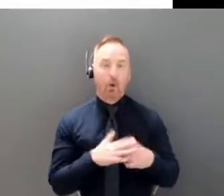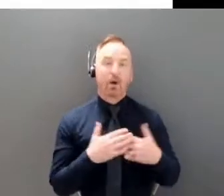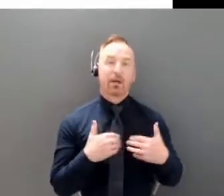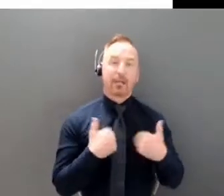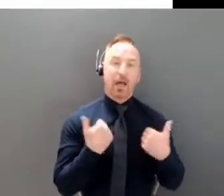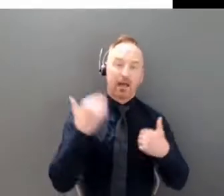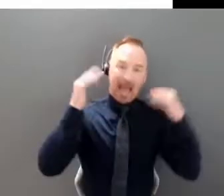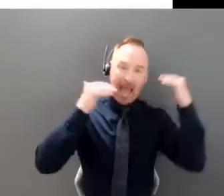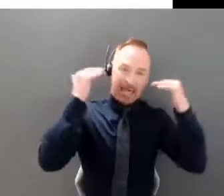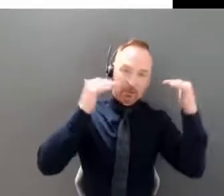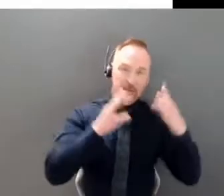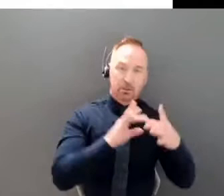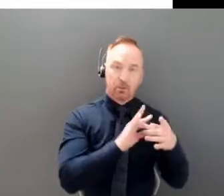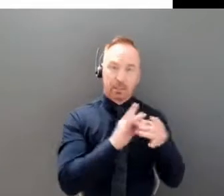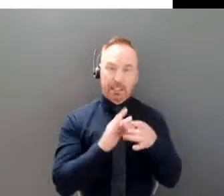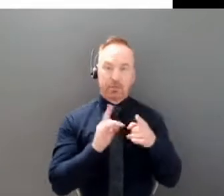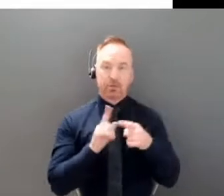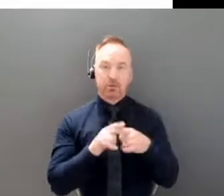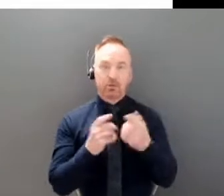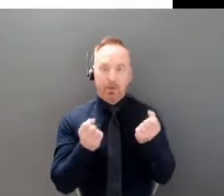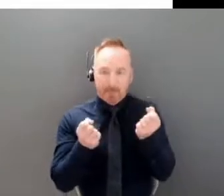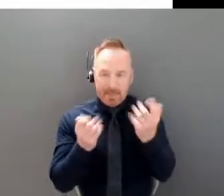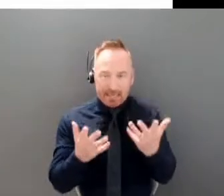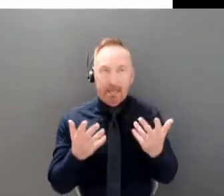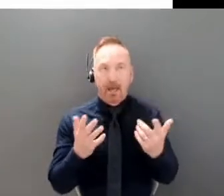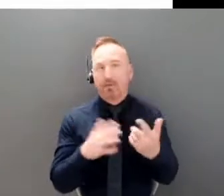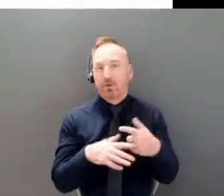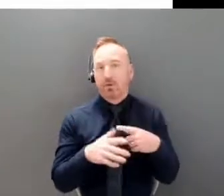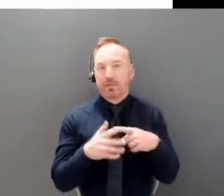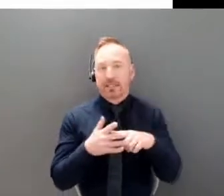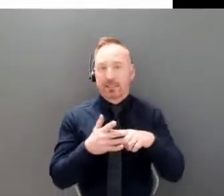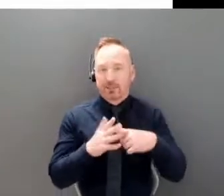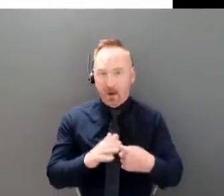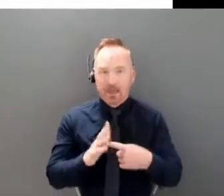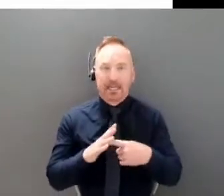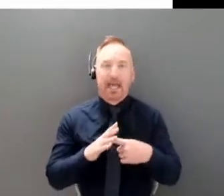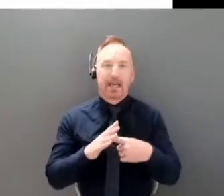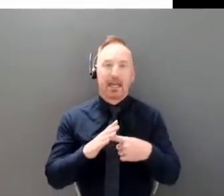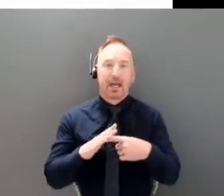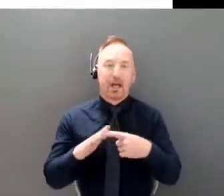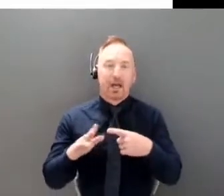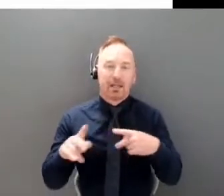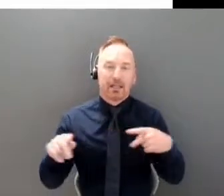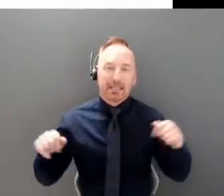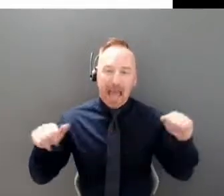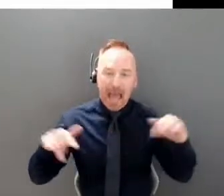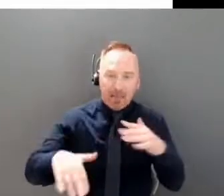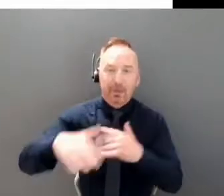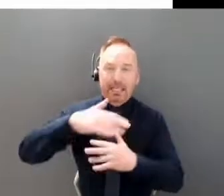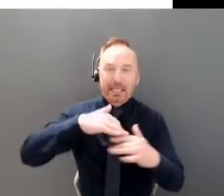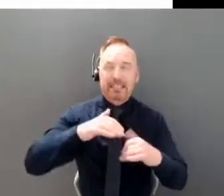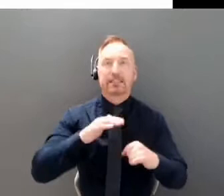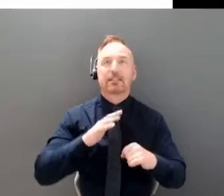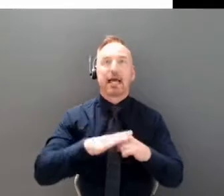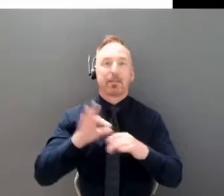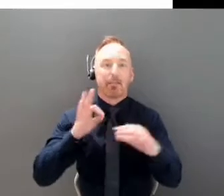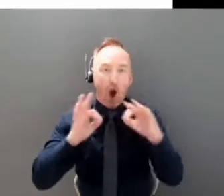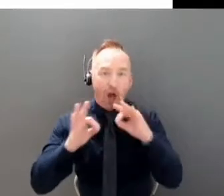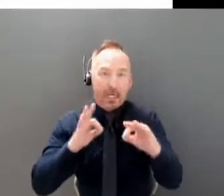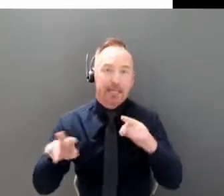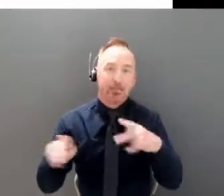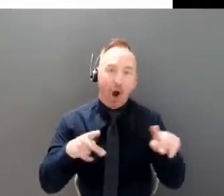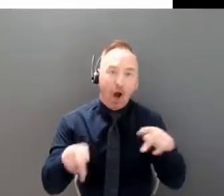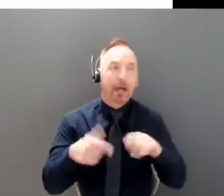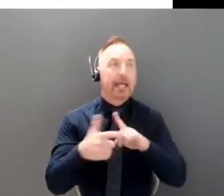those initial parties and grad associated events and gatherings all around that